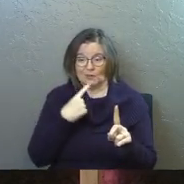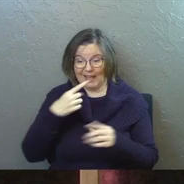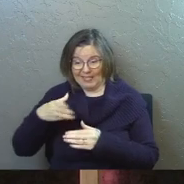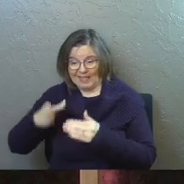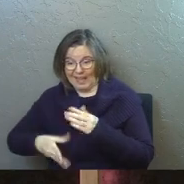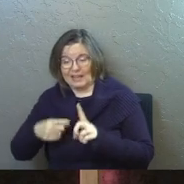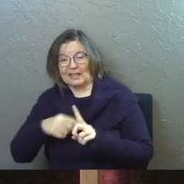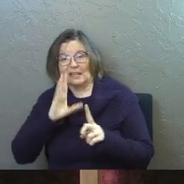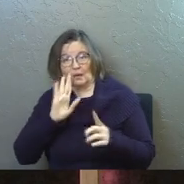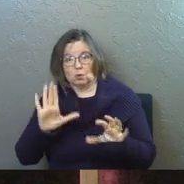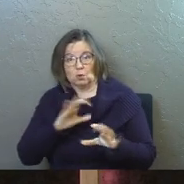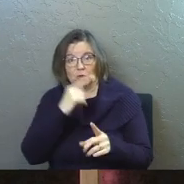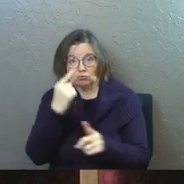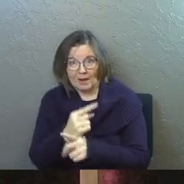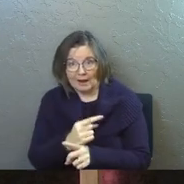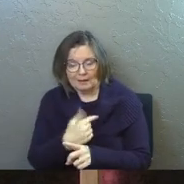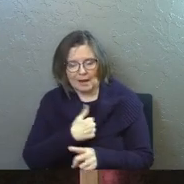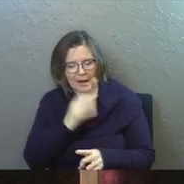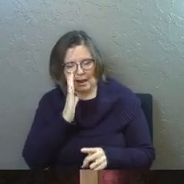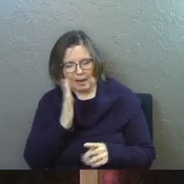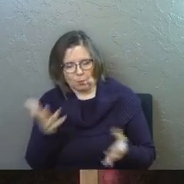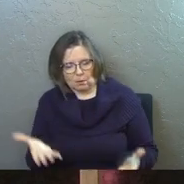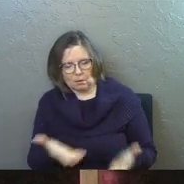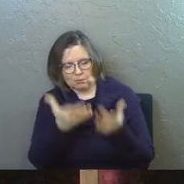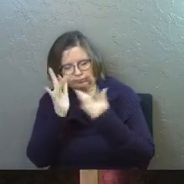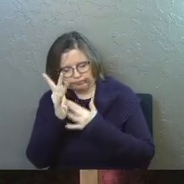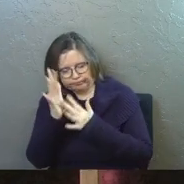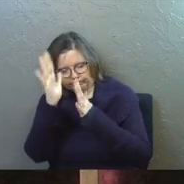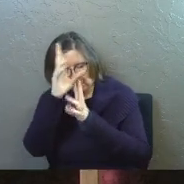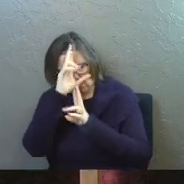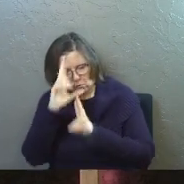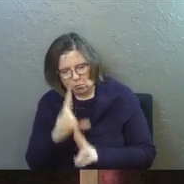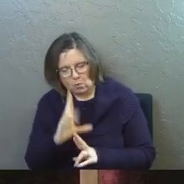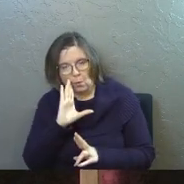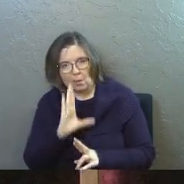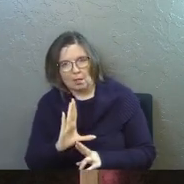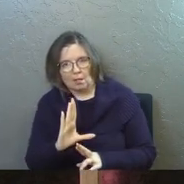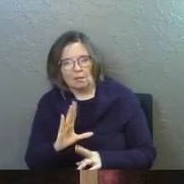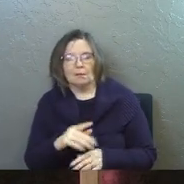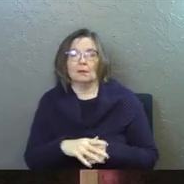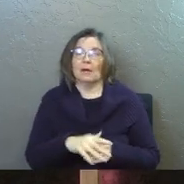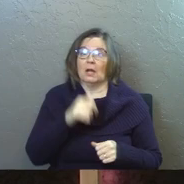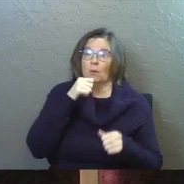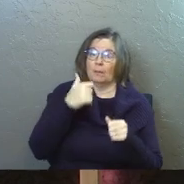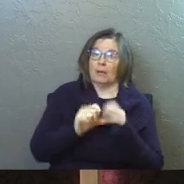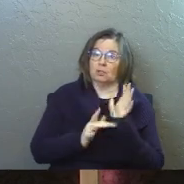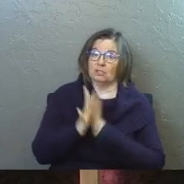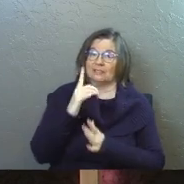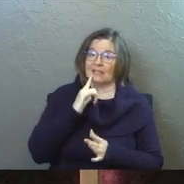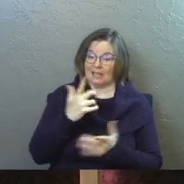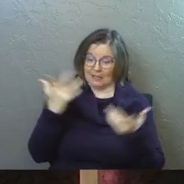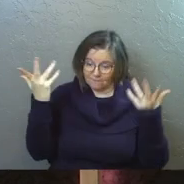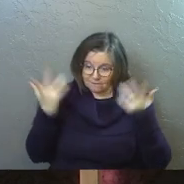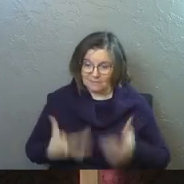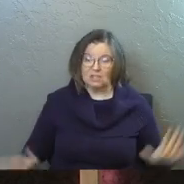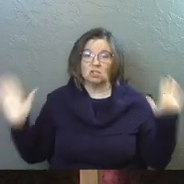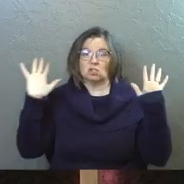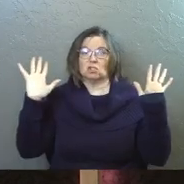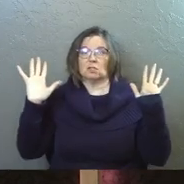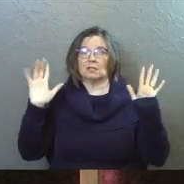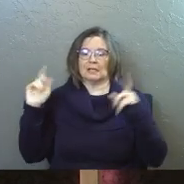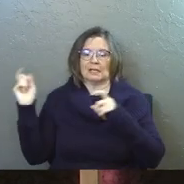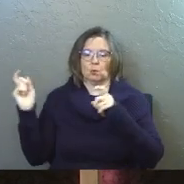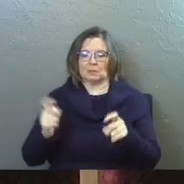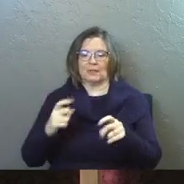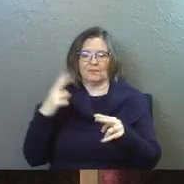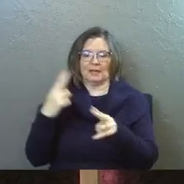at the end, he's going to do it right. And I'm going to exalt him. And some of you guys remember that when Jesus said it is finished, he